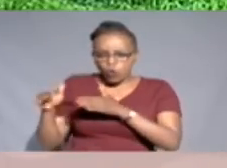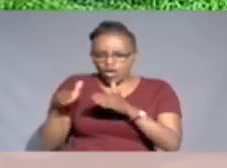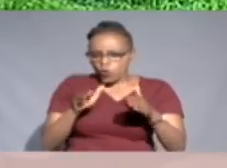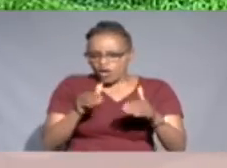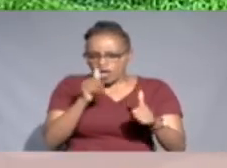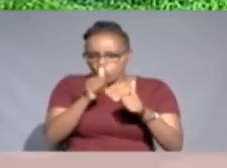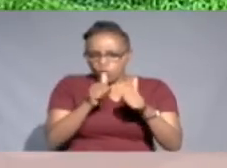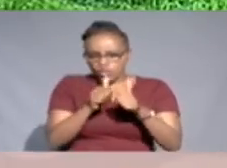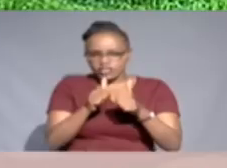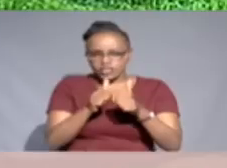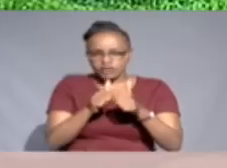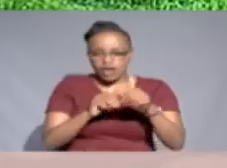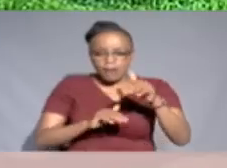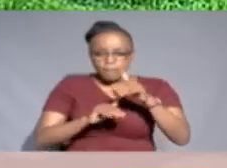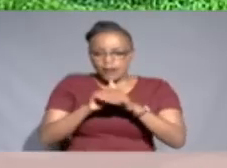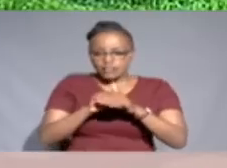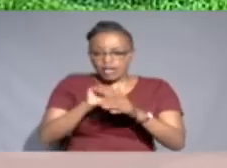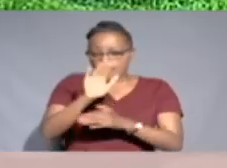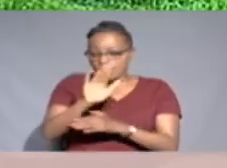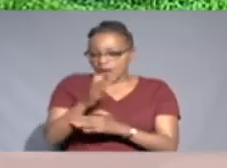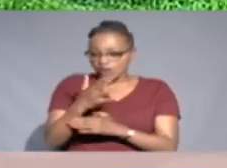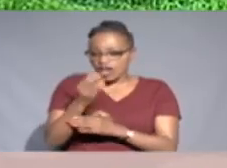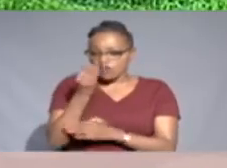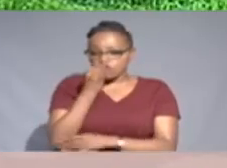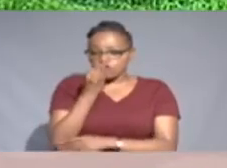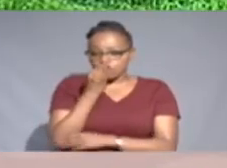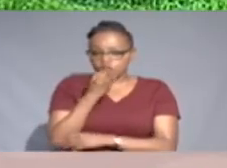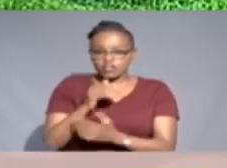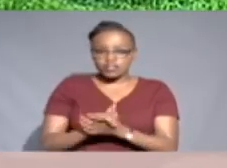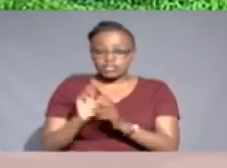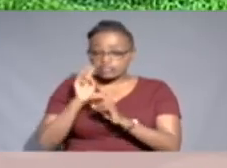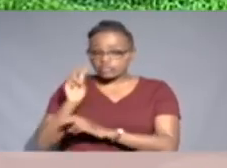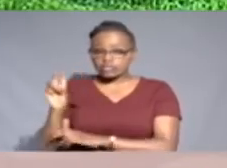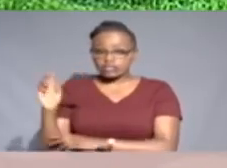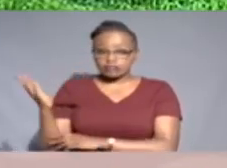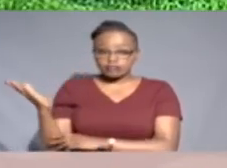of maximizing his cattle feed. Take a look.